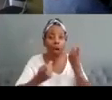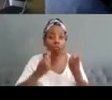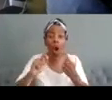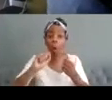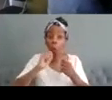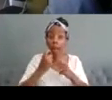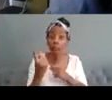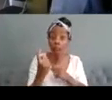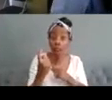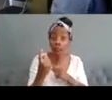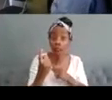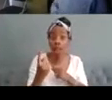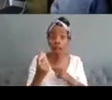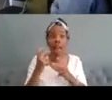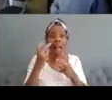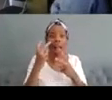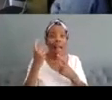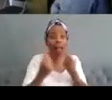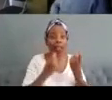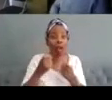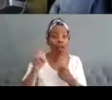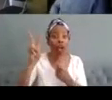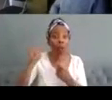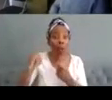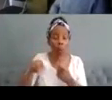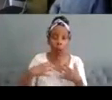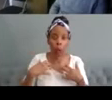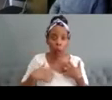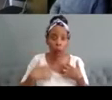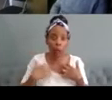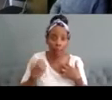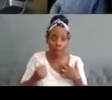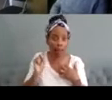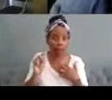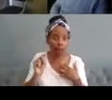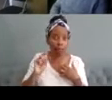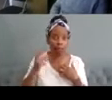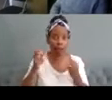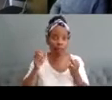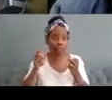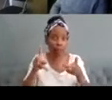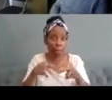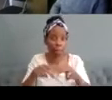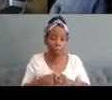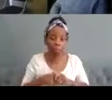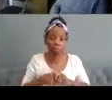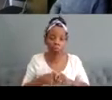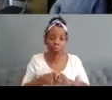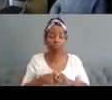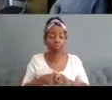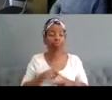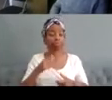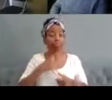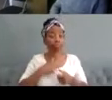of there's going to be in explorers 2 which is very exciting um but really this was the first opportunity